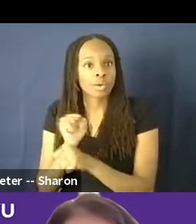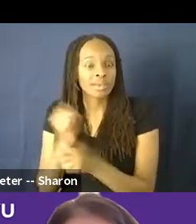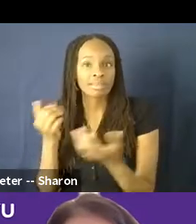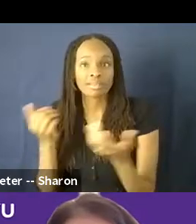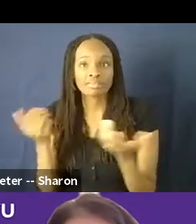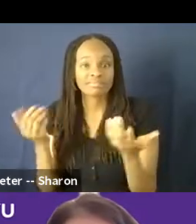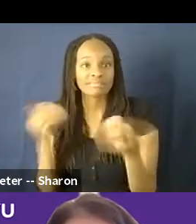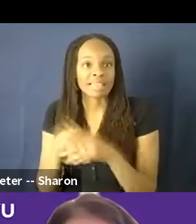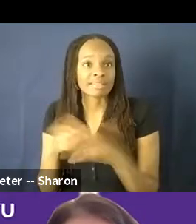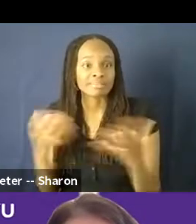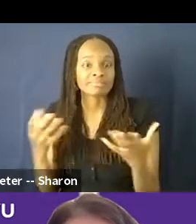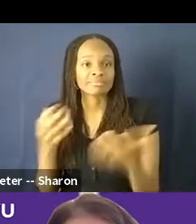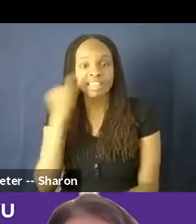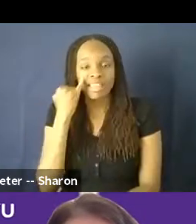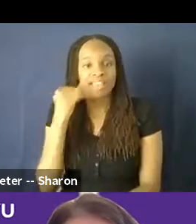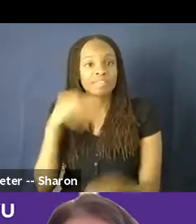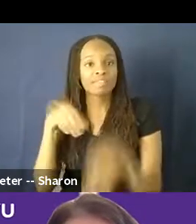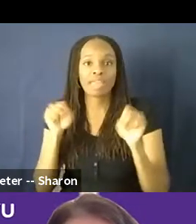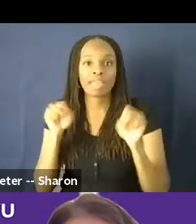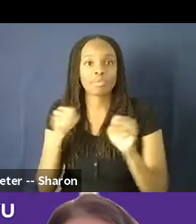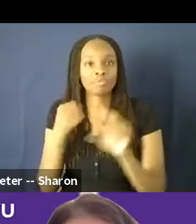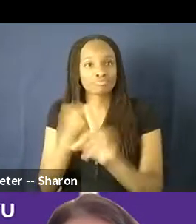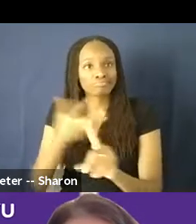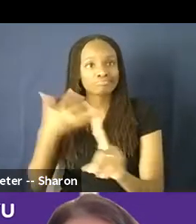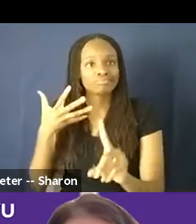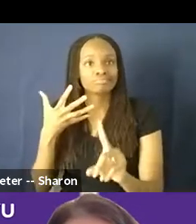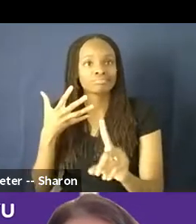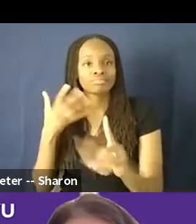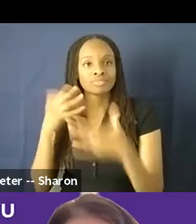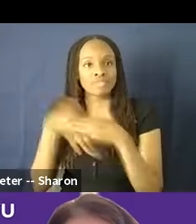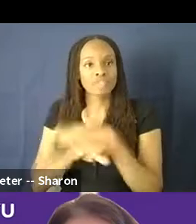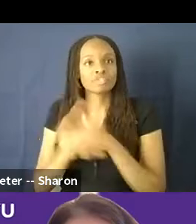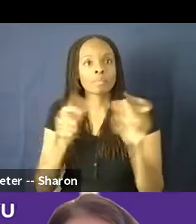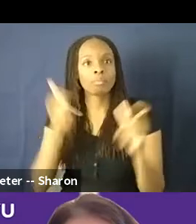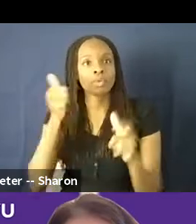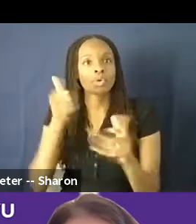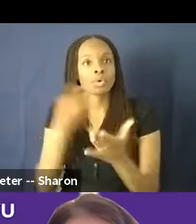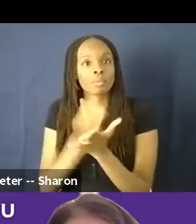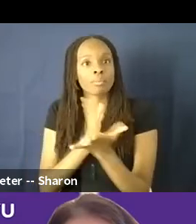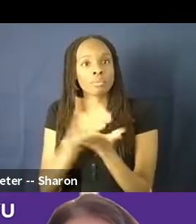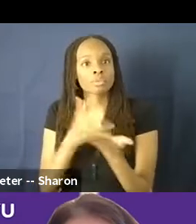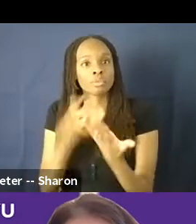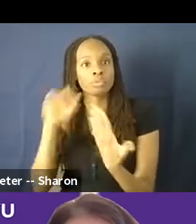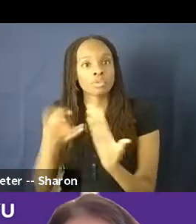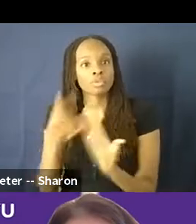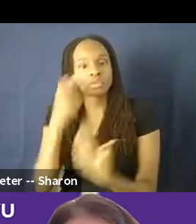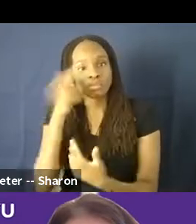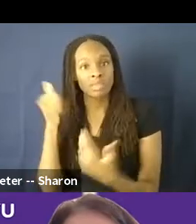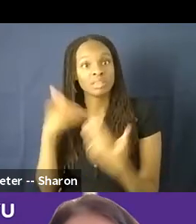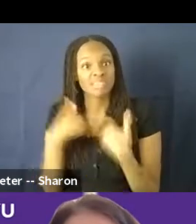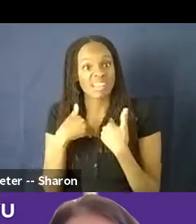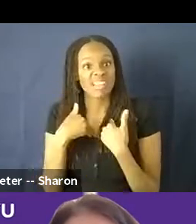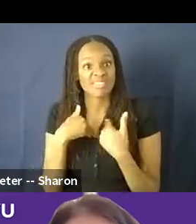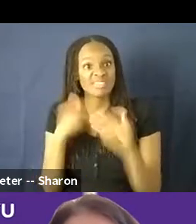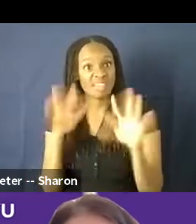are able to extend into some of those bigger budget projects because there certainly is an audience and I think there's a financial argument